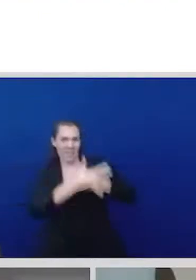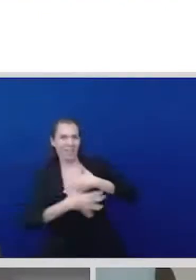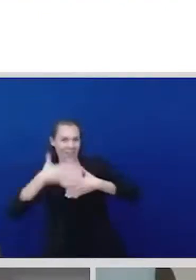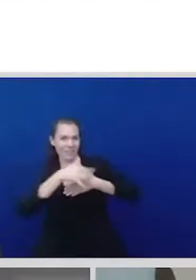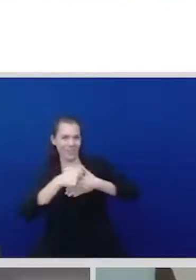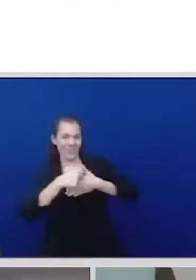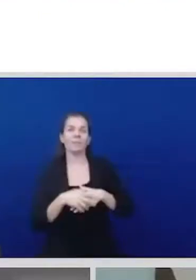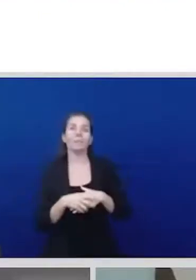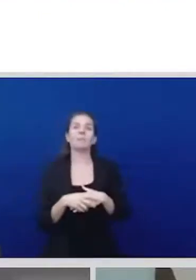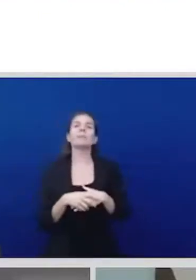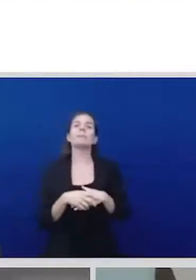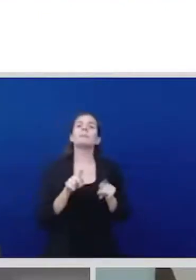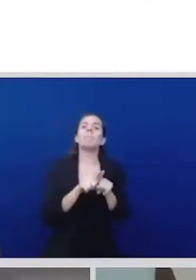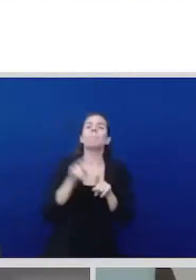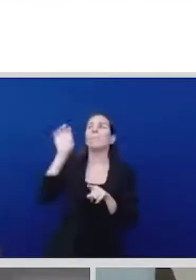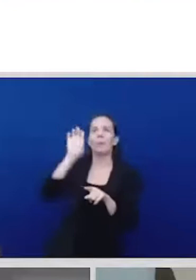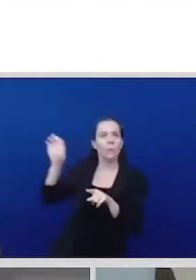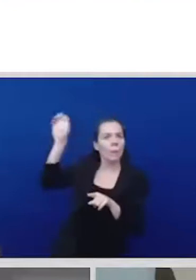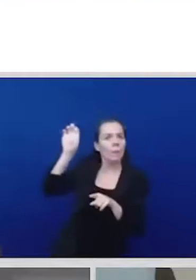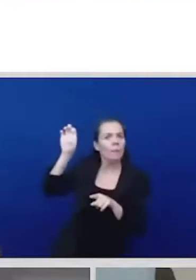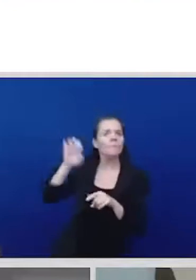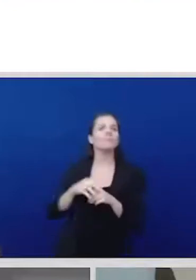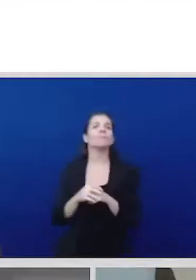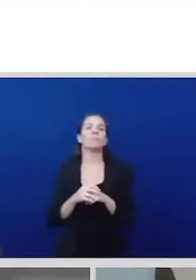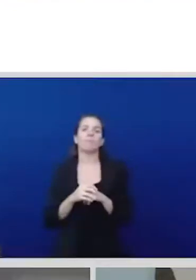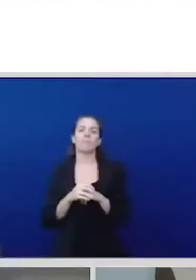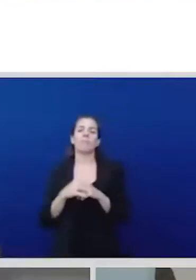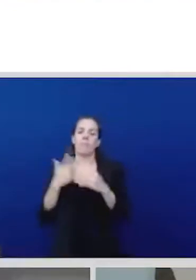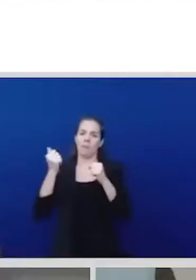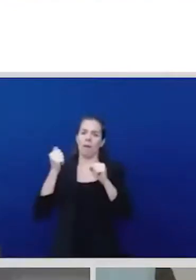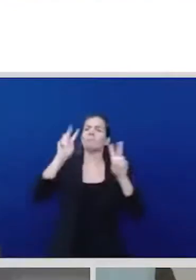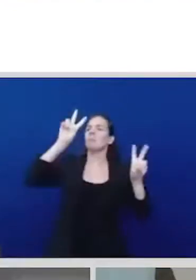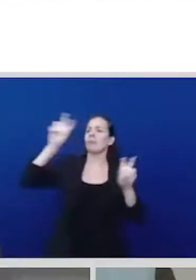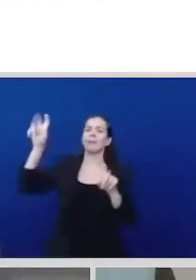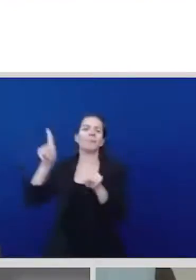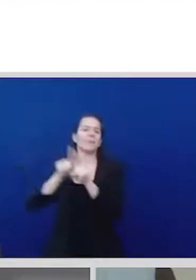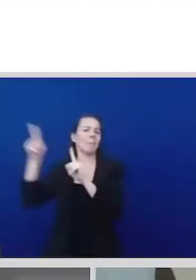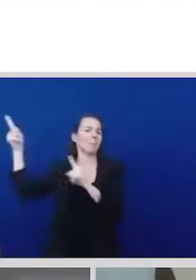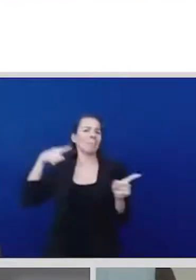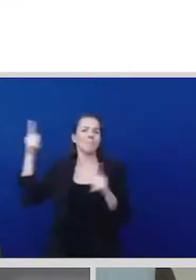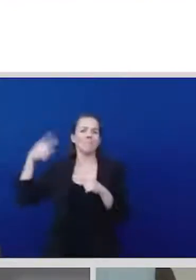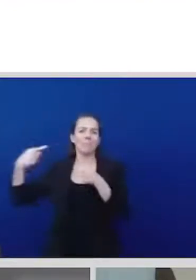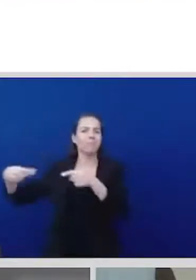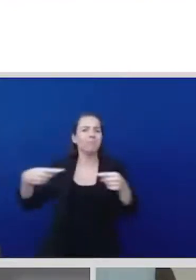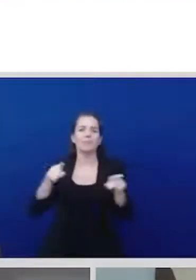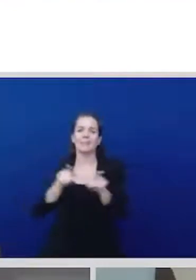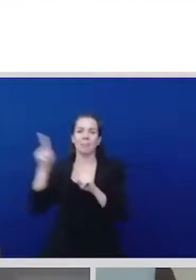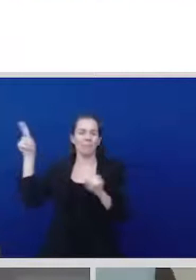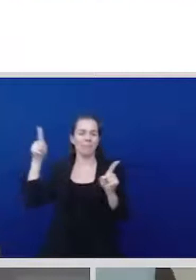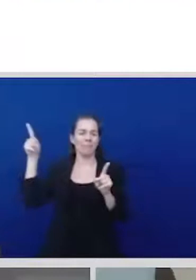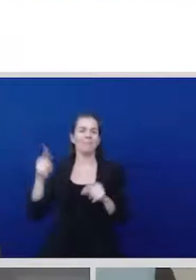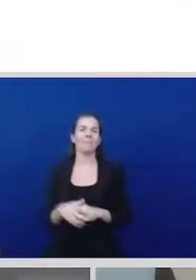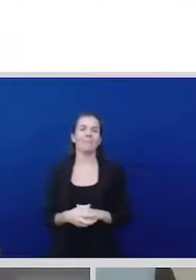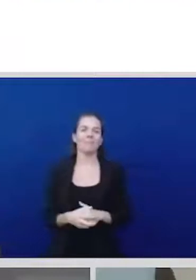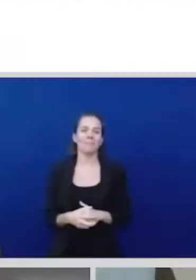flagged what are the gaps the implementation gaps that have not occurred as a result of inadequate macro policy inadequate trade